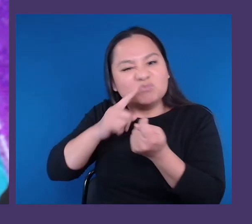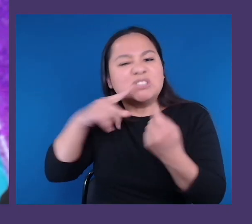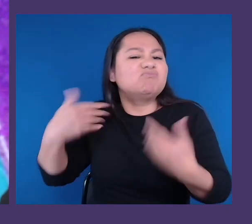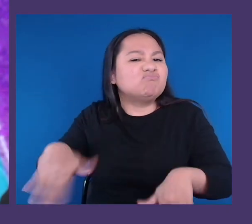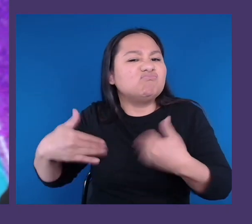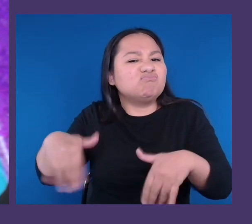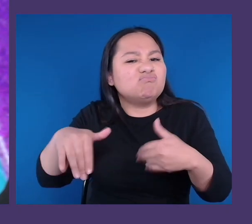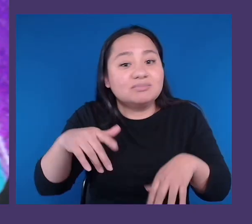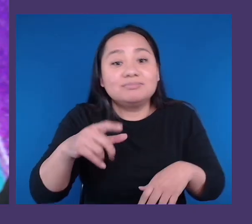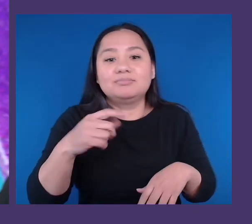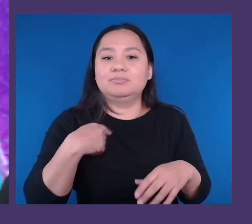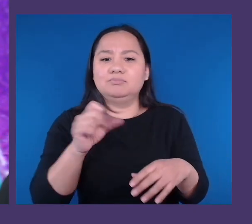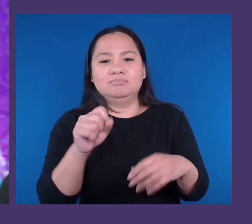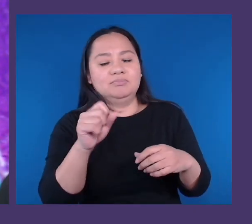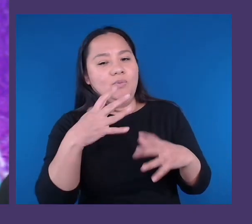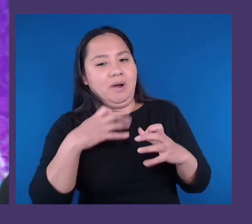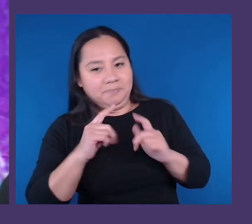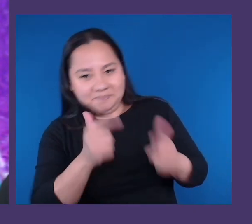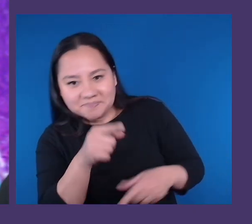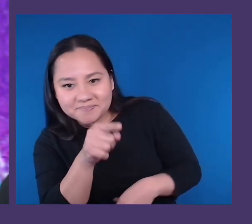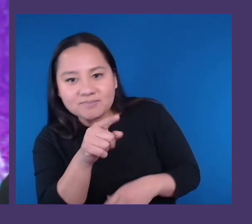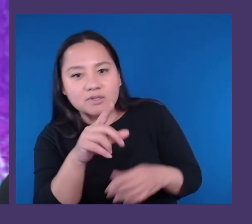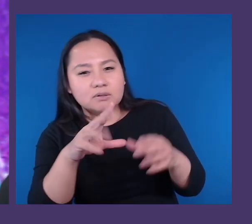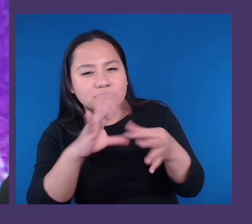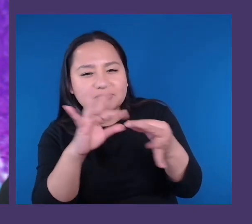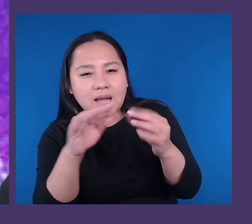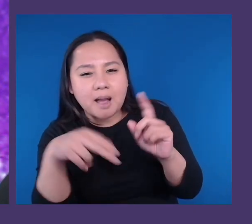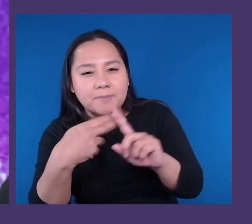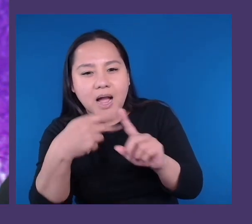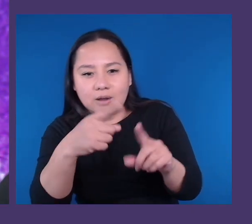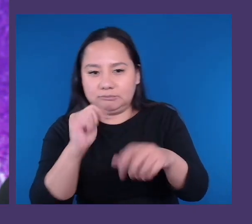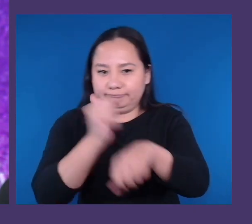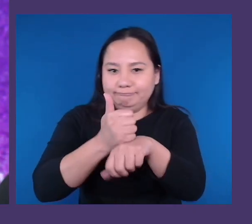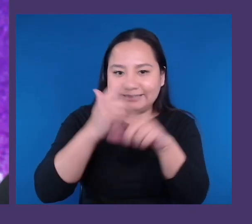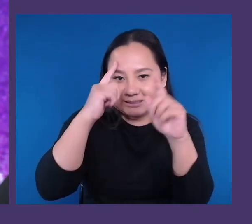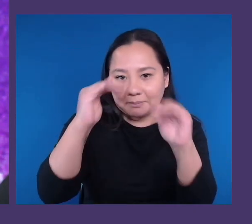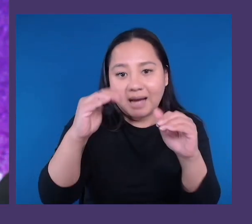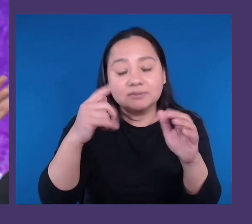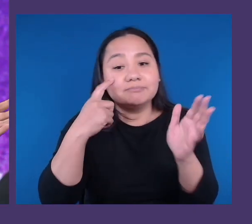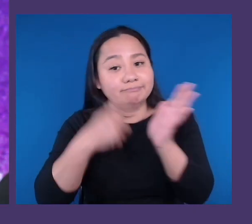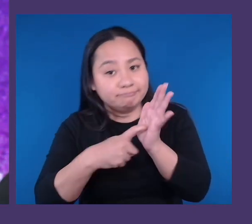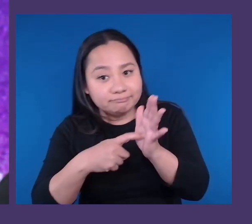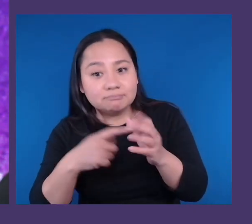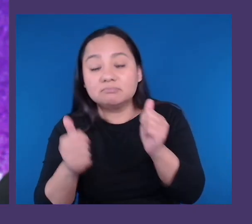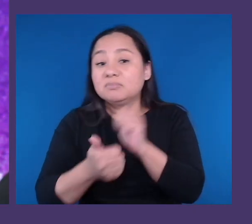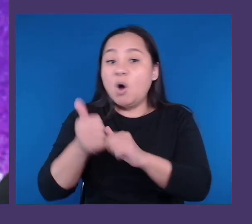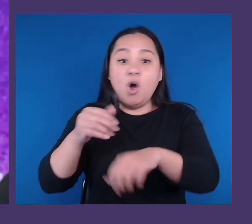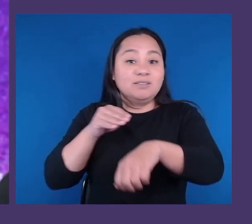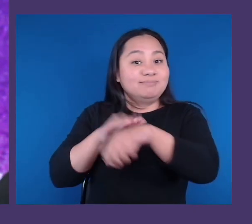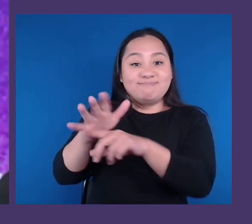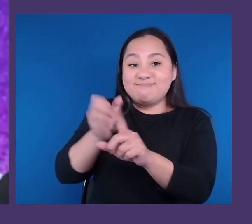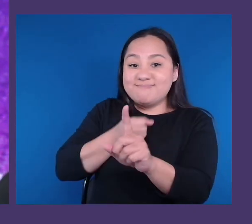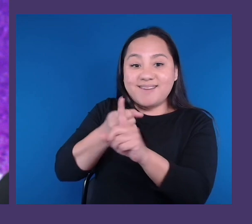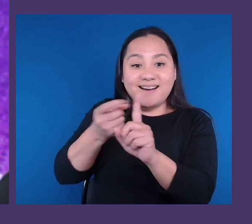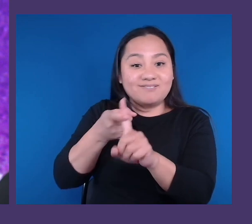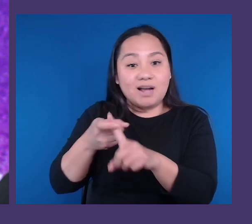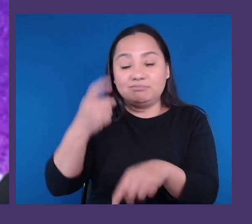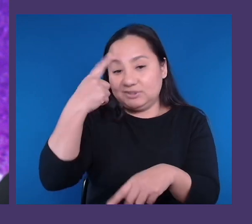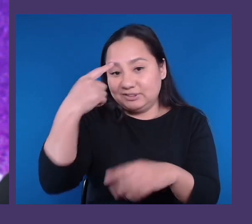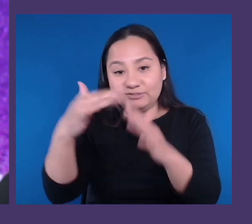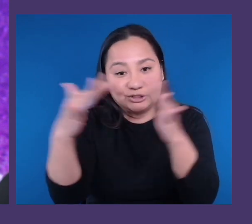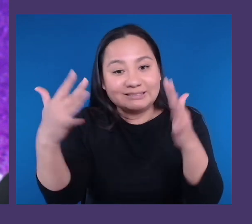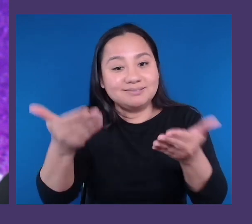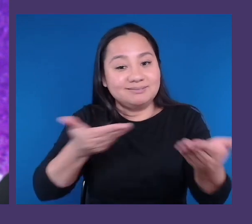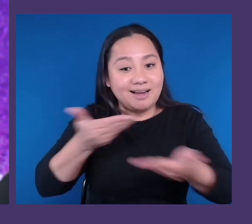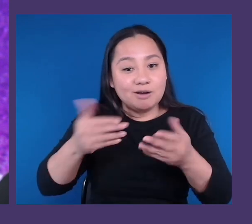Hiring Program, is those expectations were set from the very beginning, from finding the program all the way through the interview process. So, I could